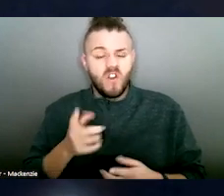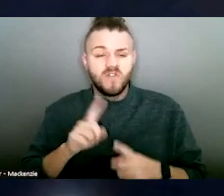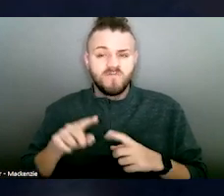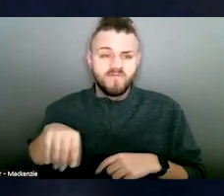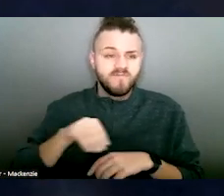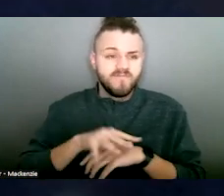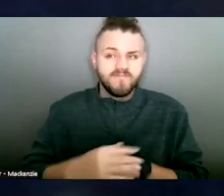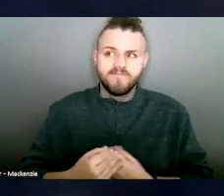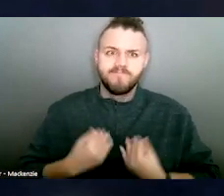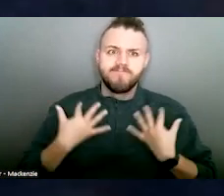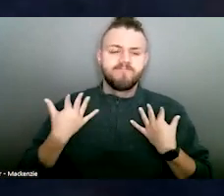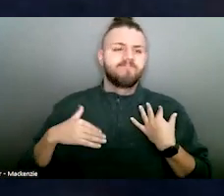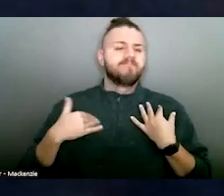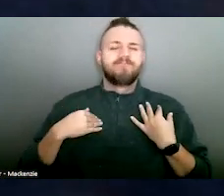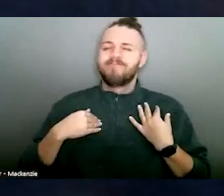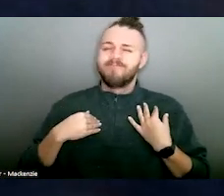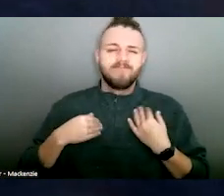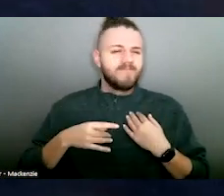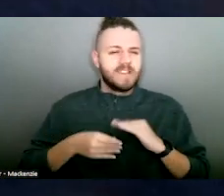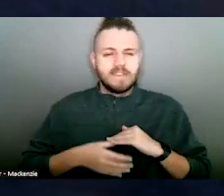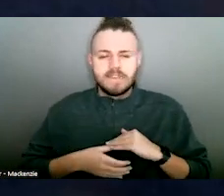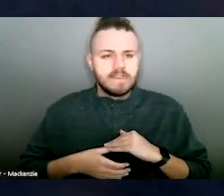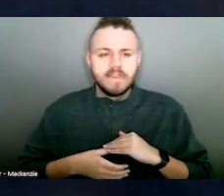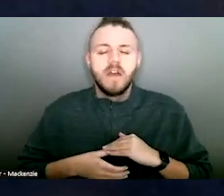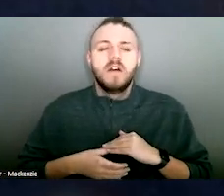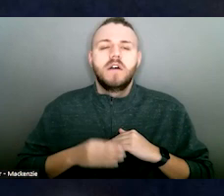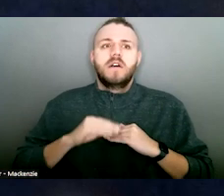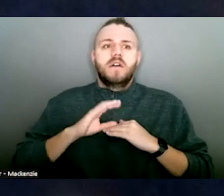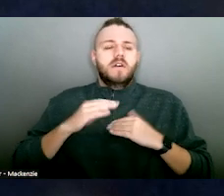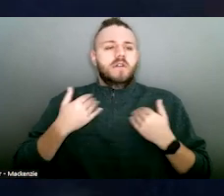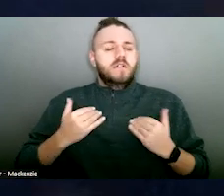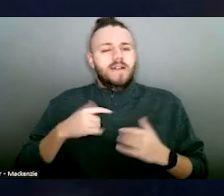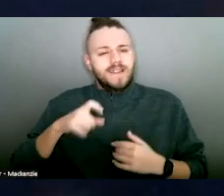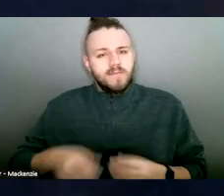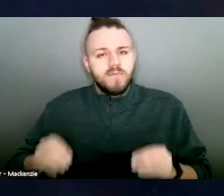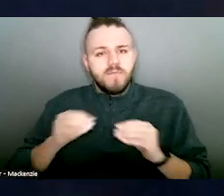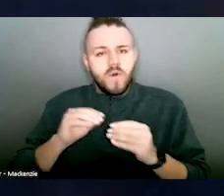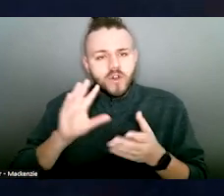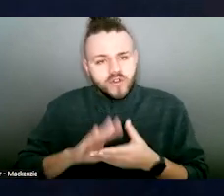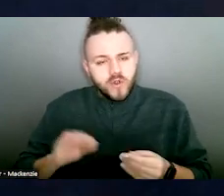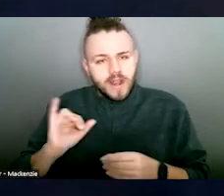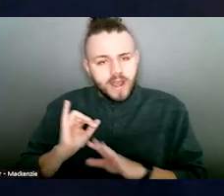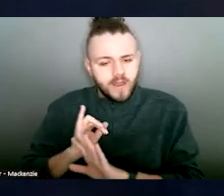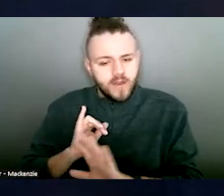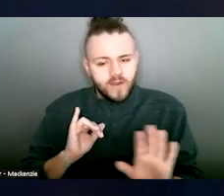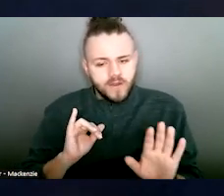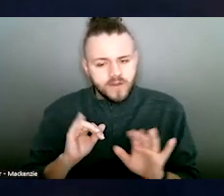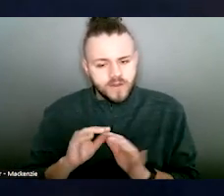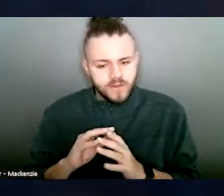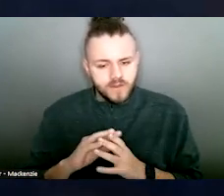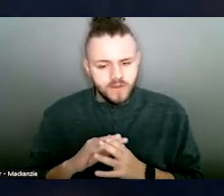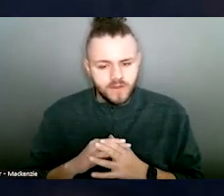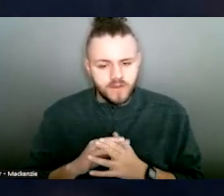that is what we are very lucky to have one of the highest largest national